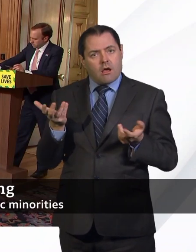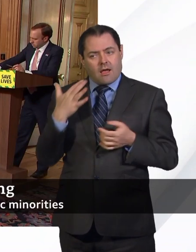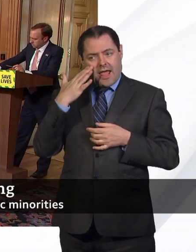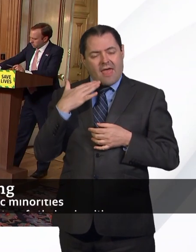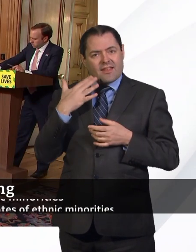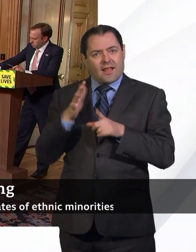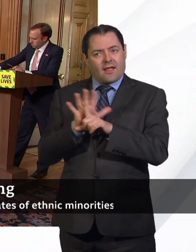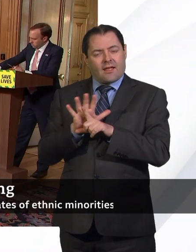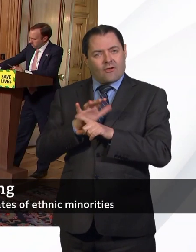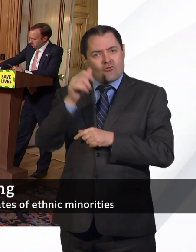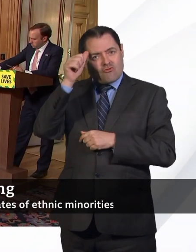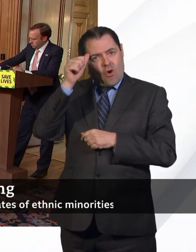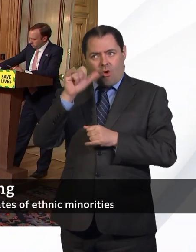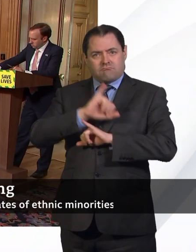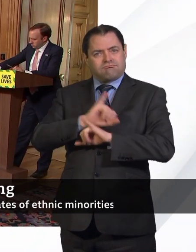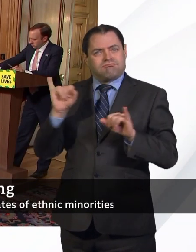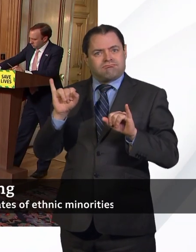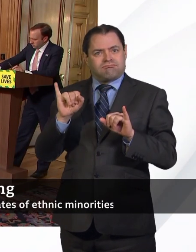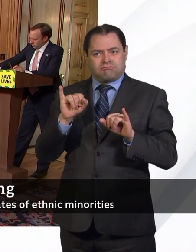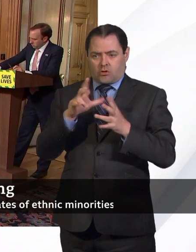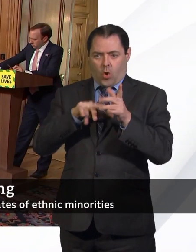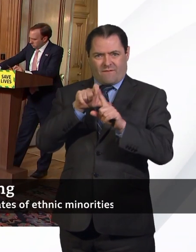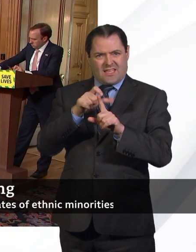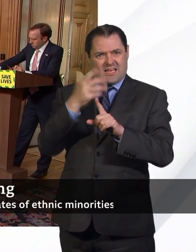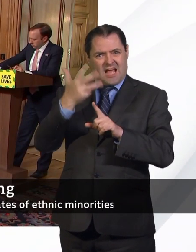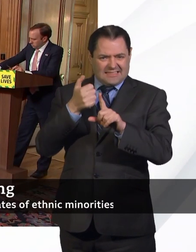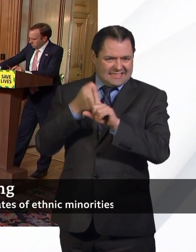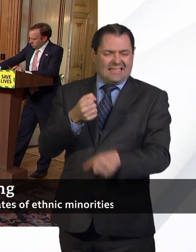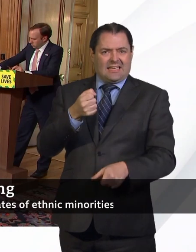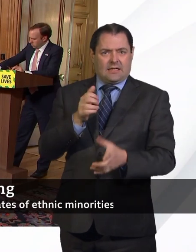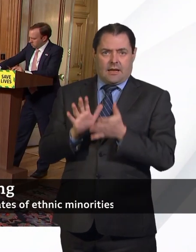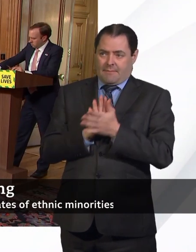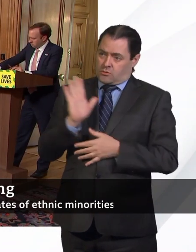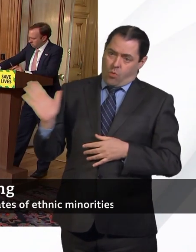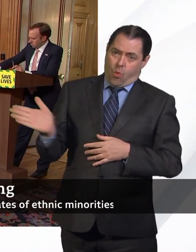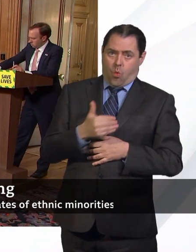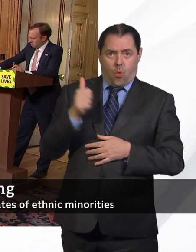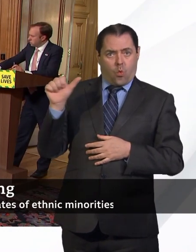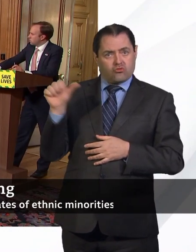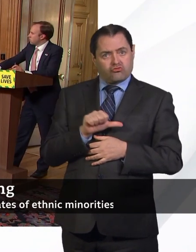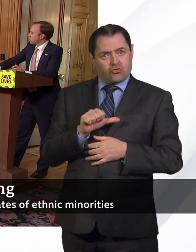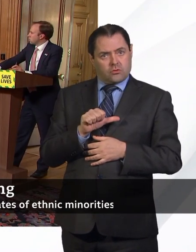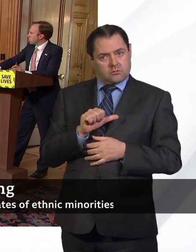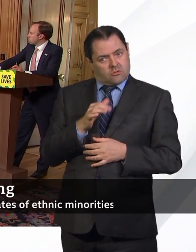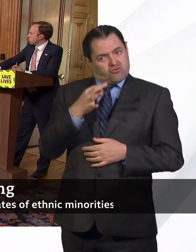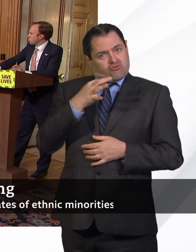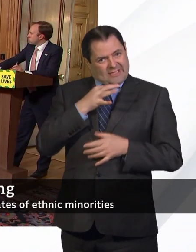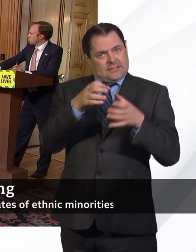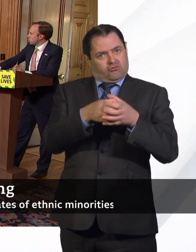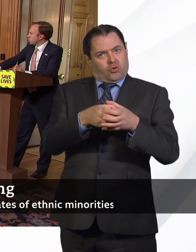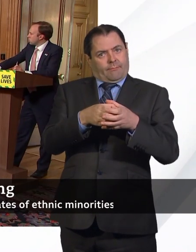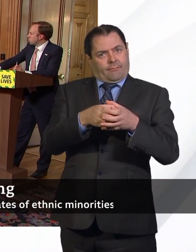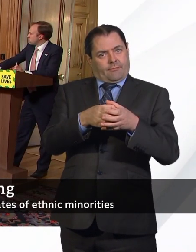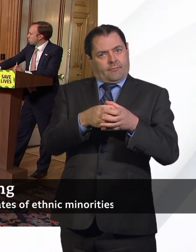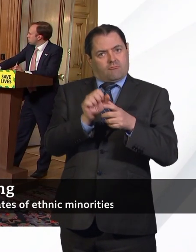are being disproportionately affected by COVID-19, shouldn't all ethnic minorities now be put in an at-risk category to